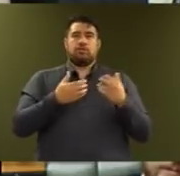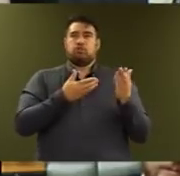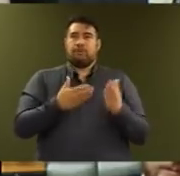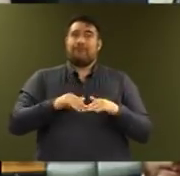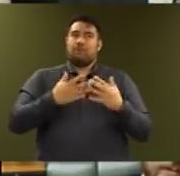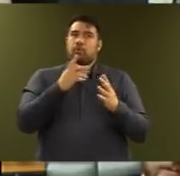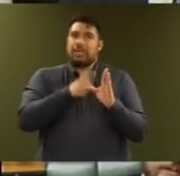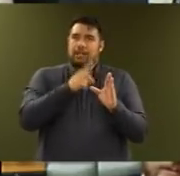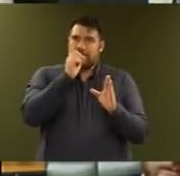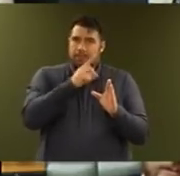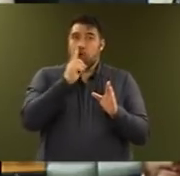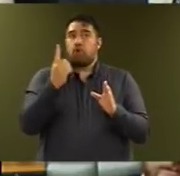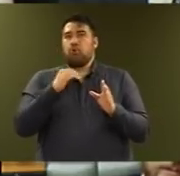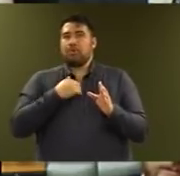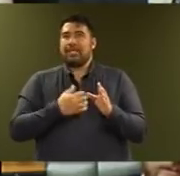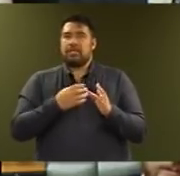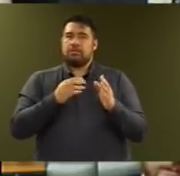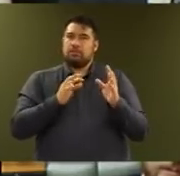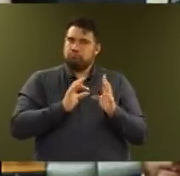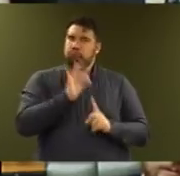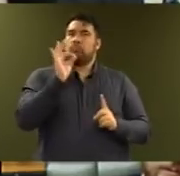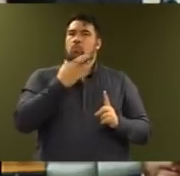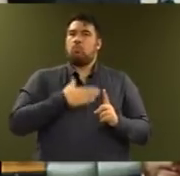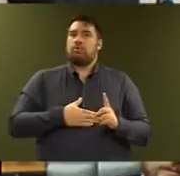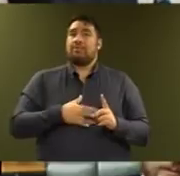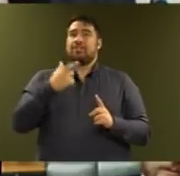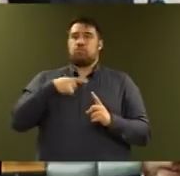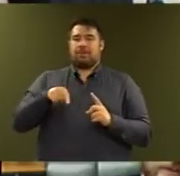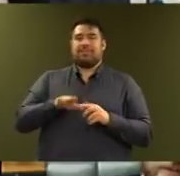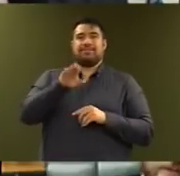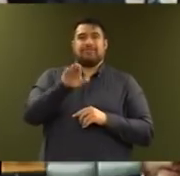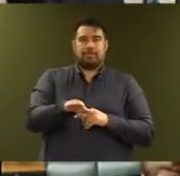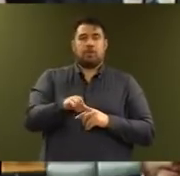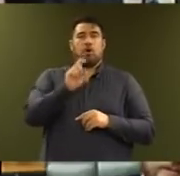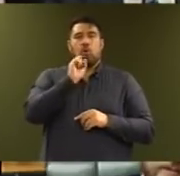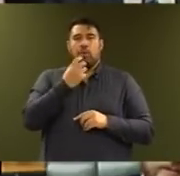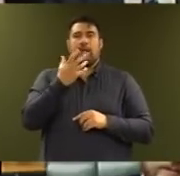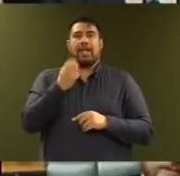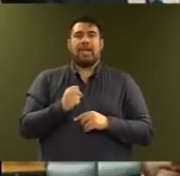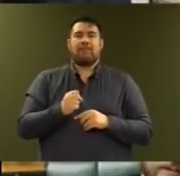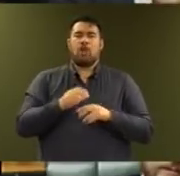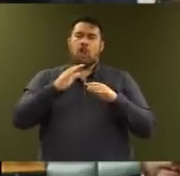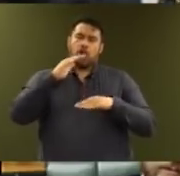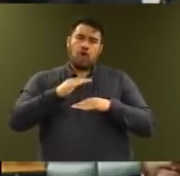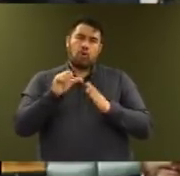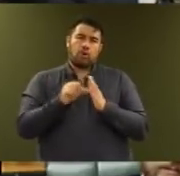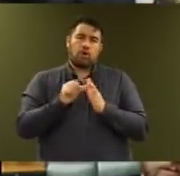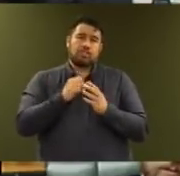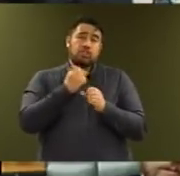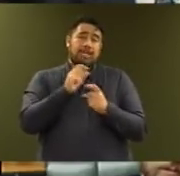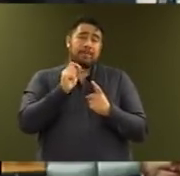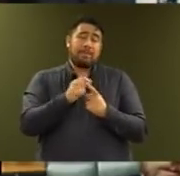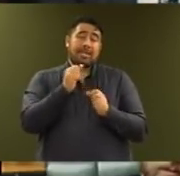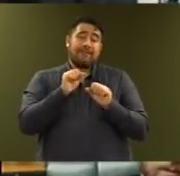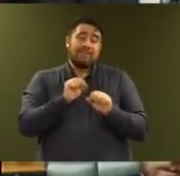most in need. That is why our first step today is extending access to the very low-cost GP visits to all